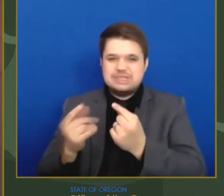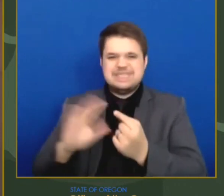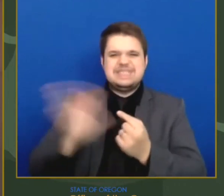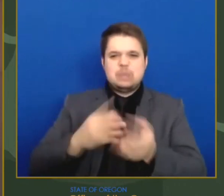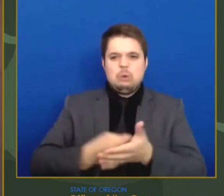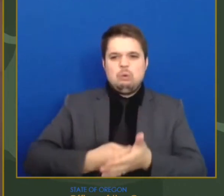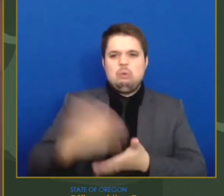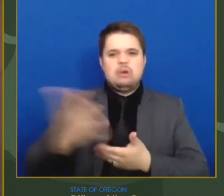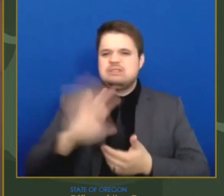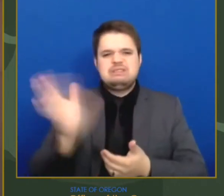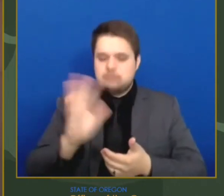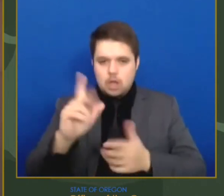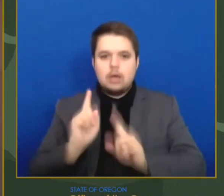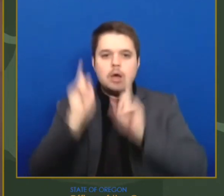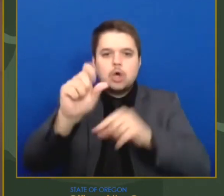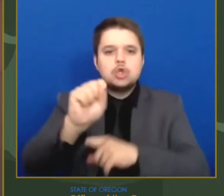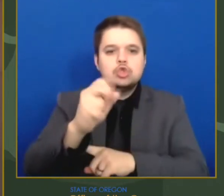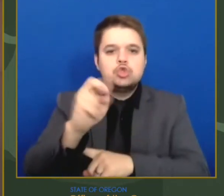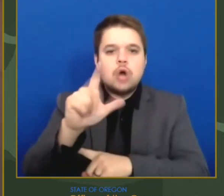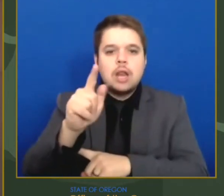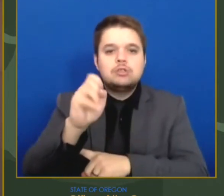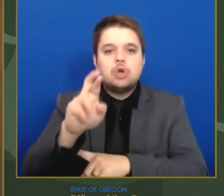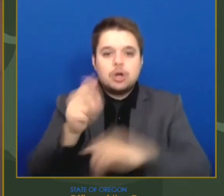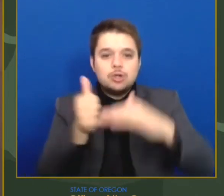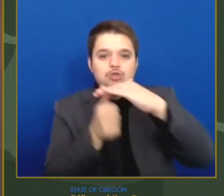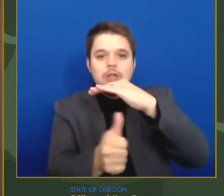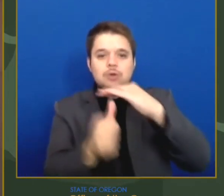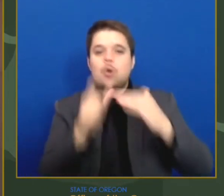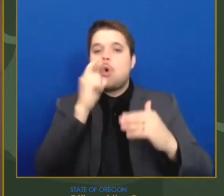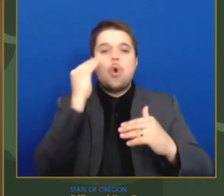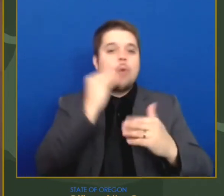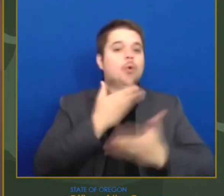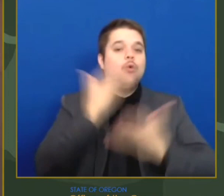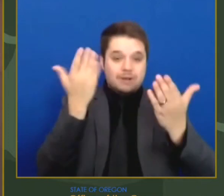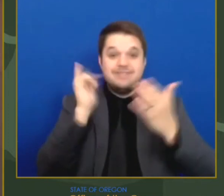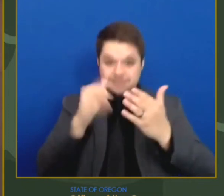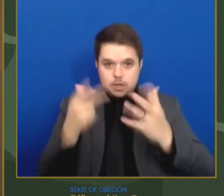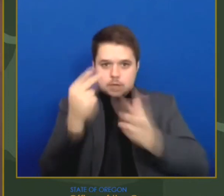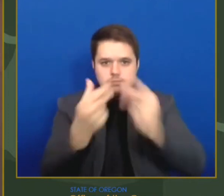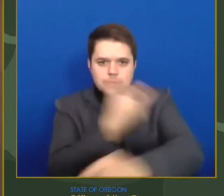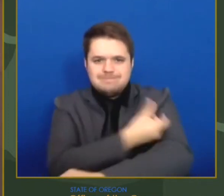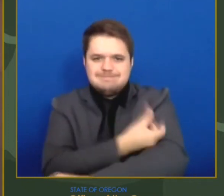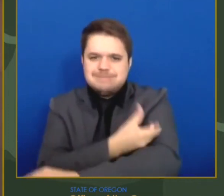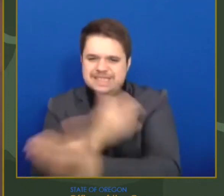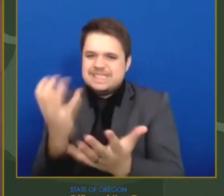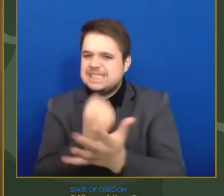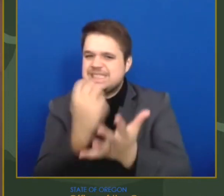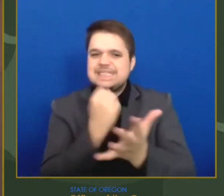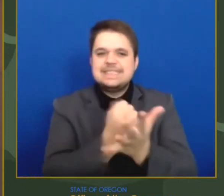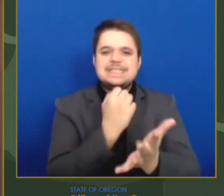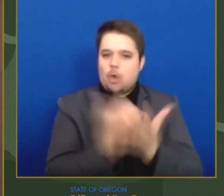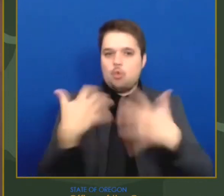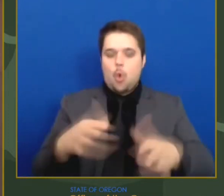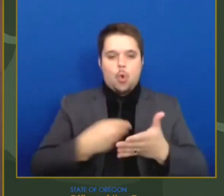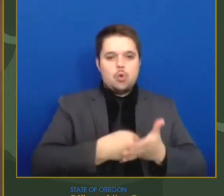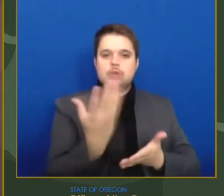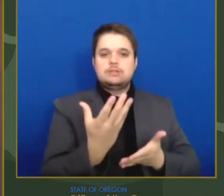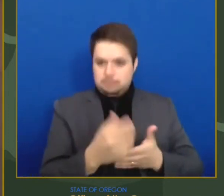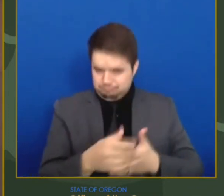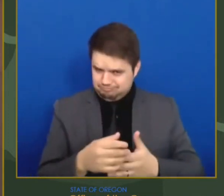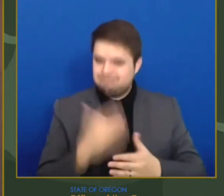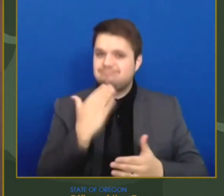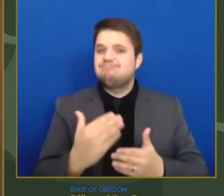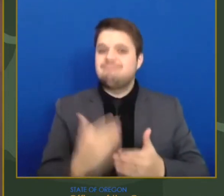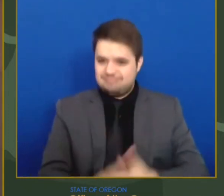people. One Community Health has been literally going door-to-door to share information,